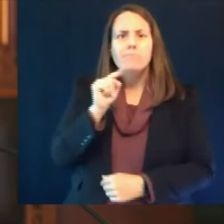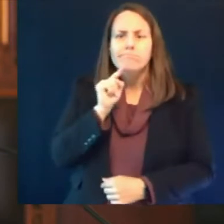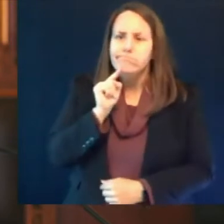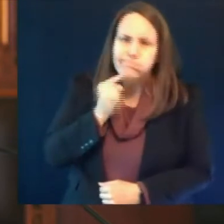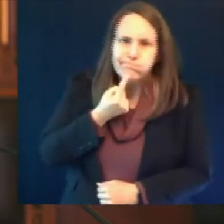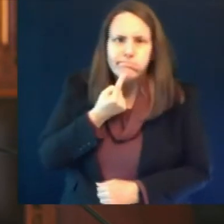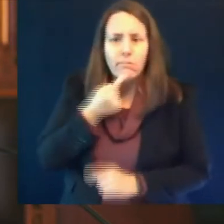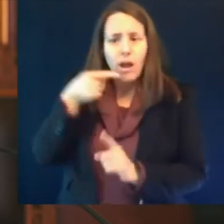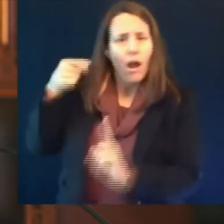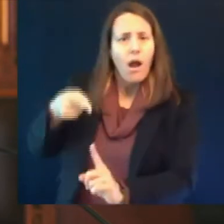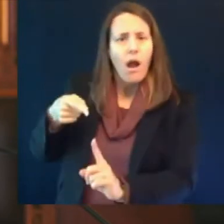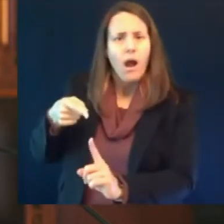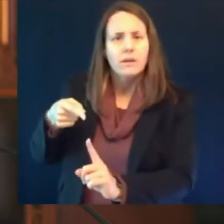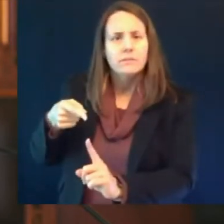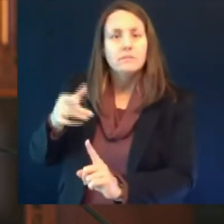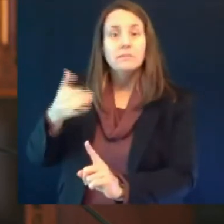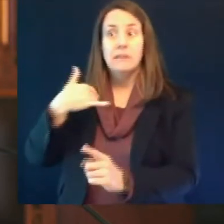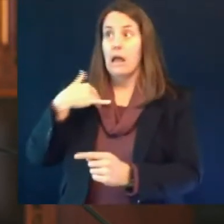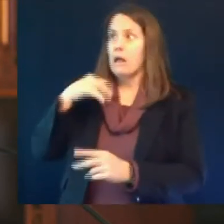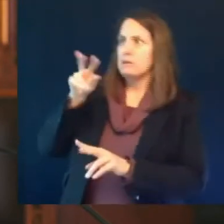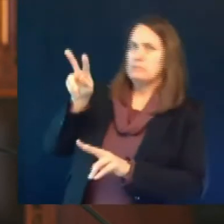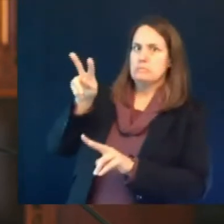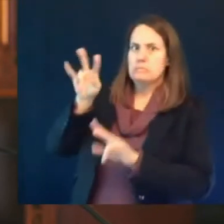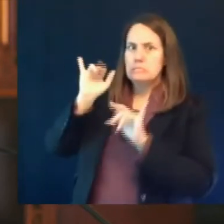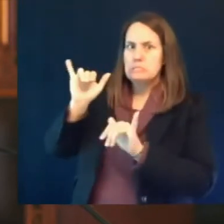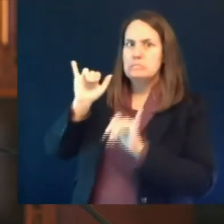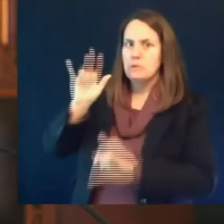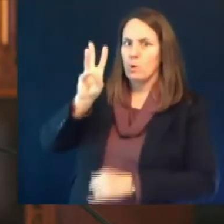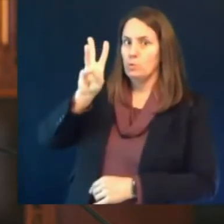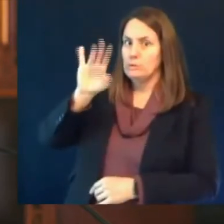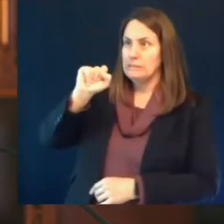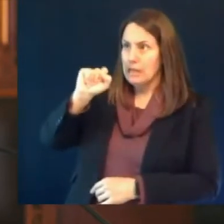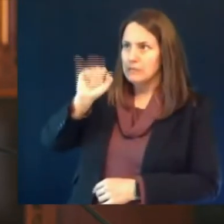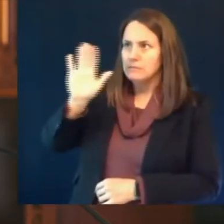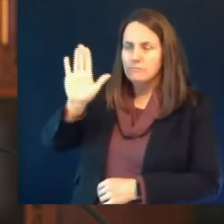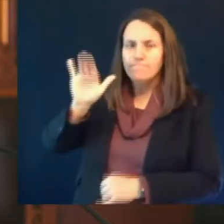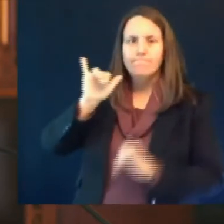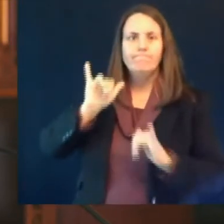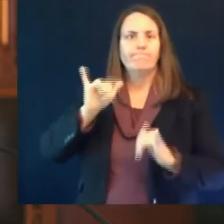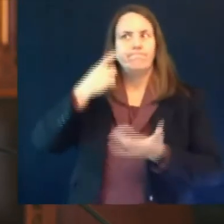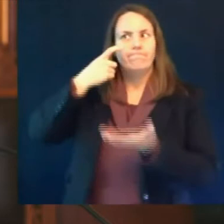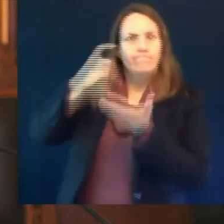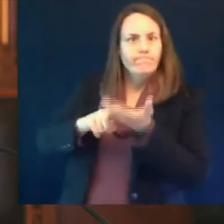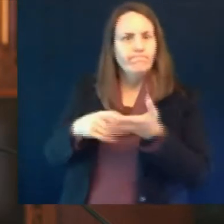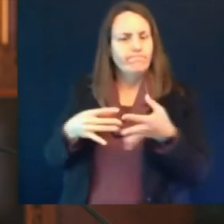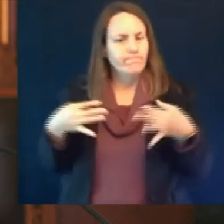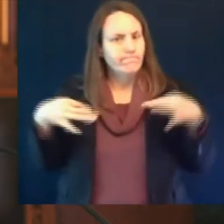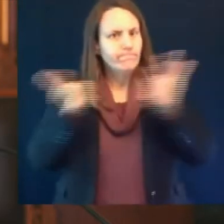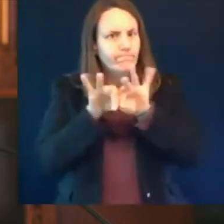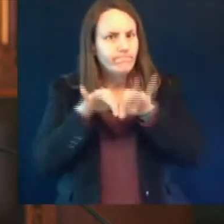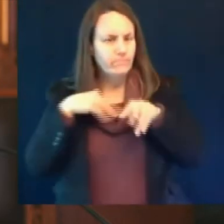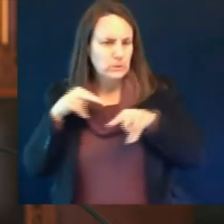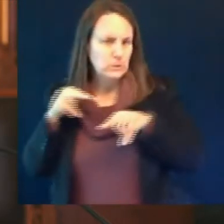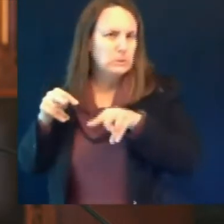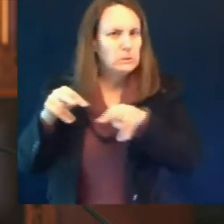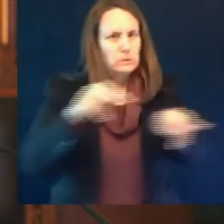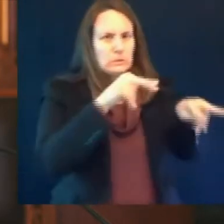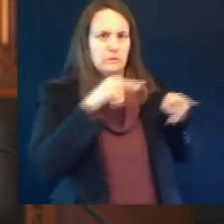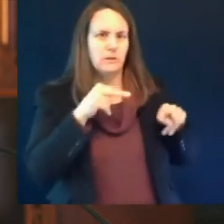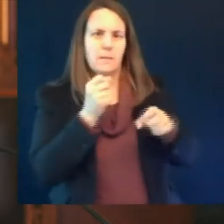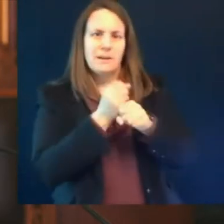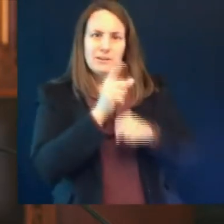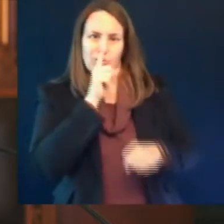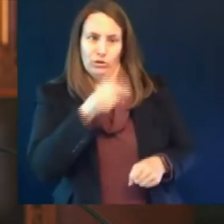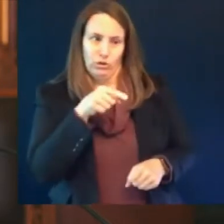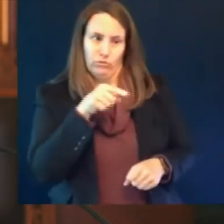and to provide enough time to learn more and make evidence-based decisions about the effect of this news on the